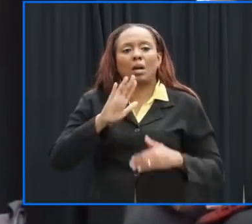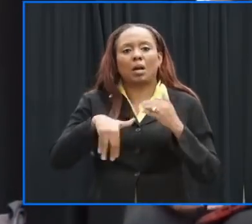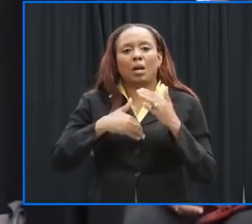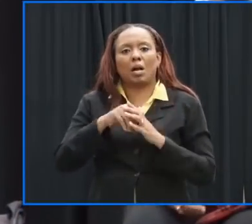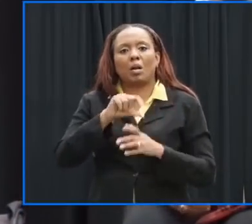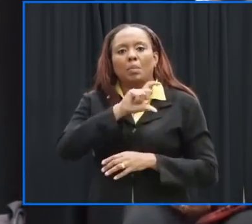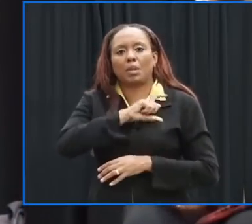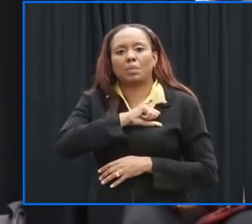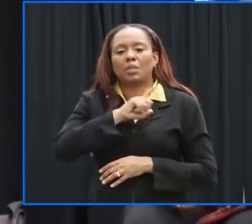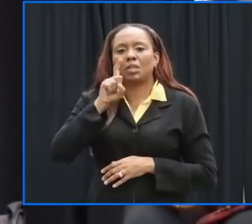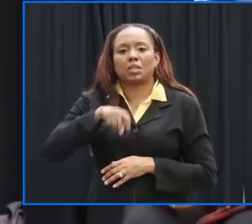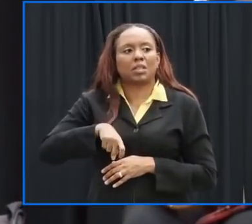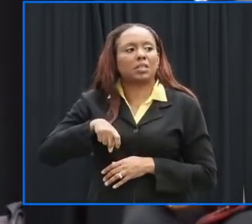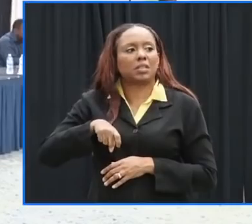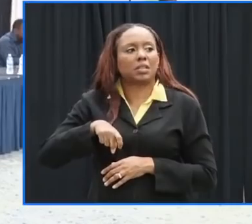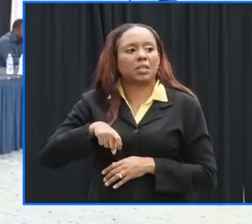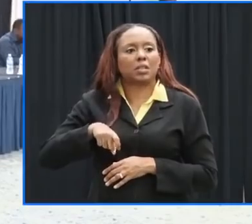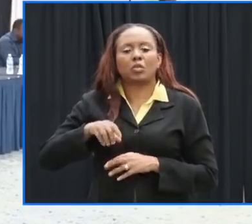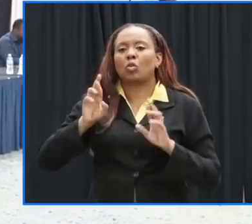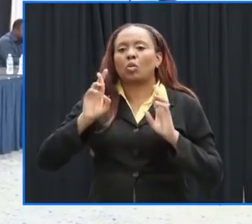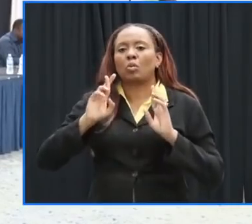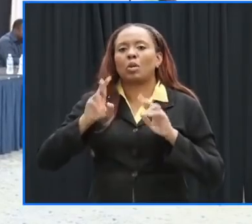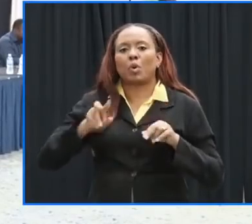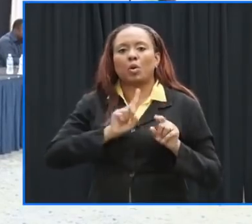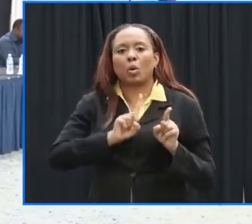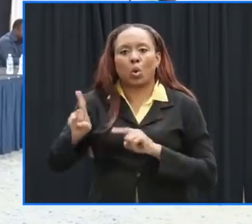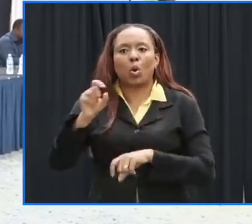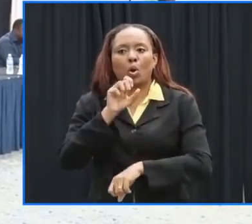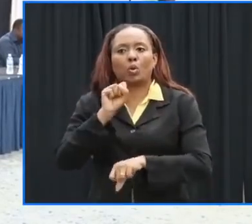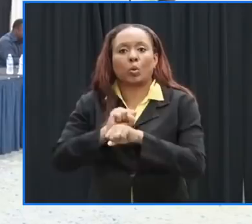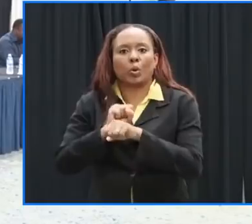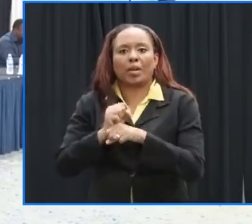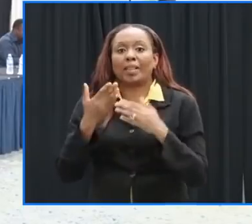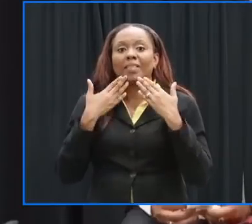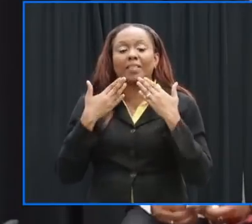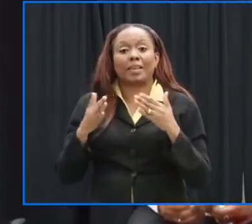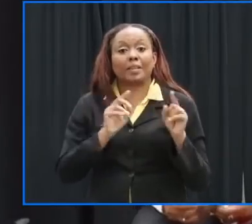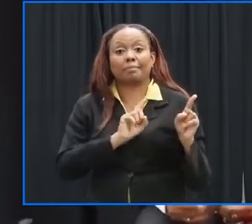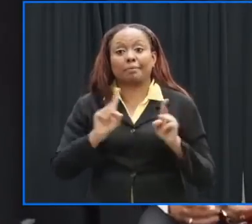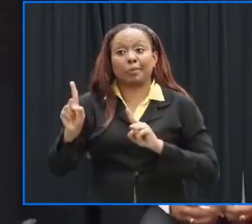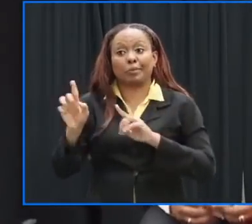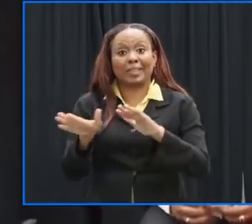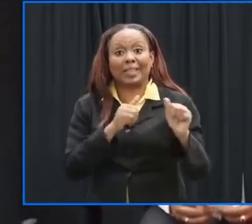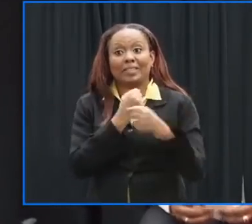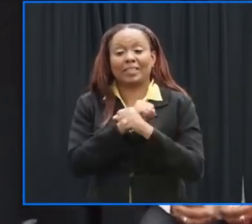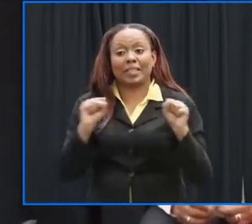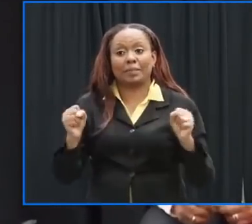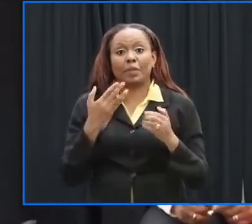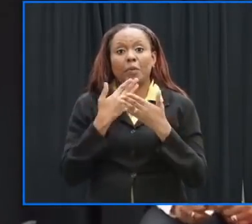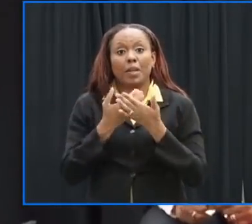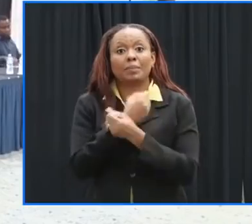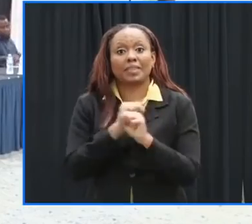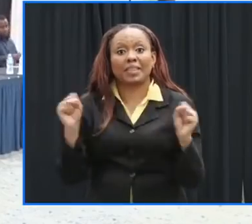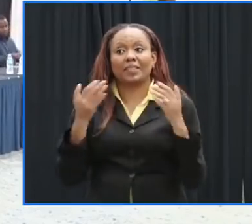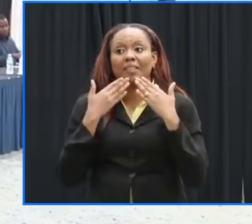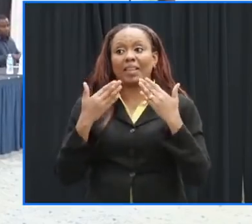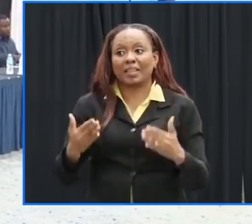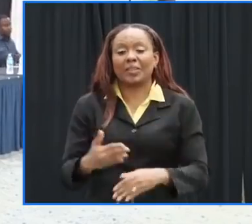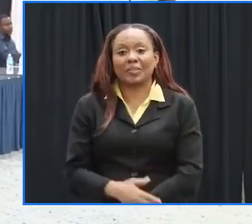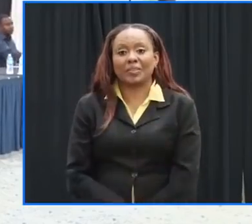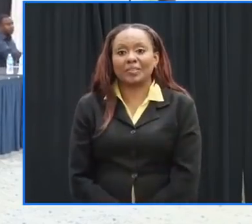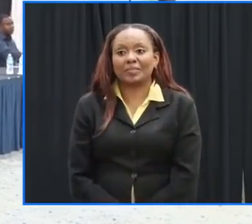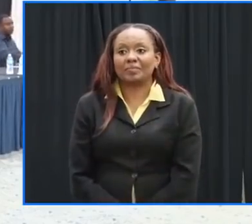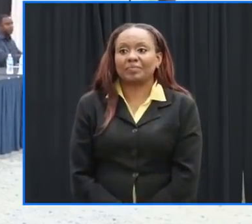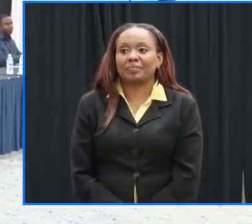okay so ag yeah okay thank you very much and go safely and be well and be safe thank you very much